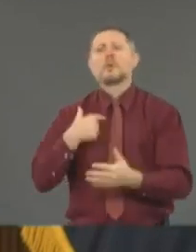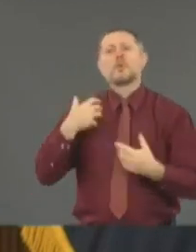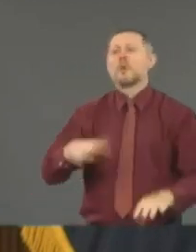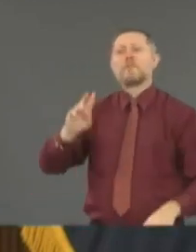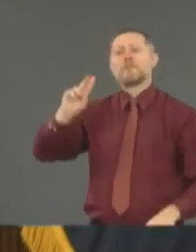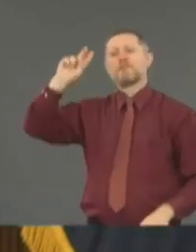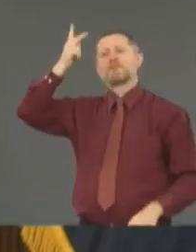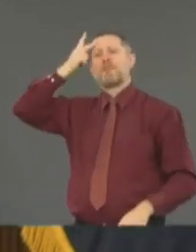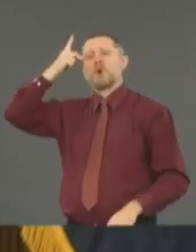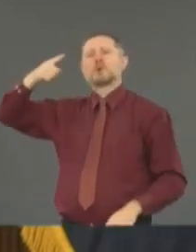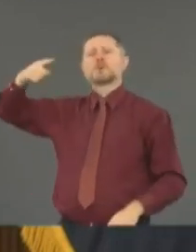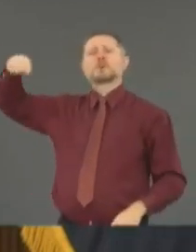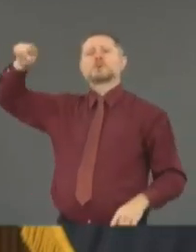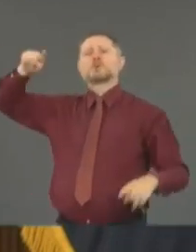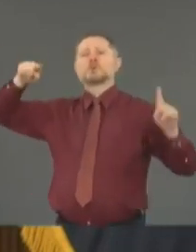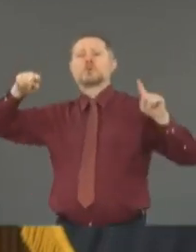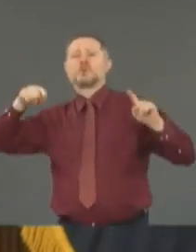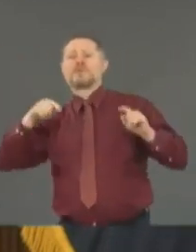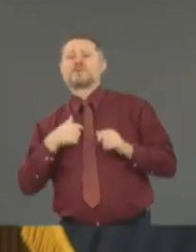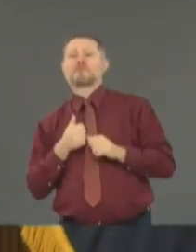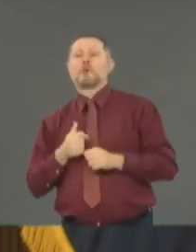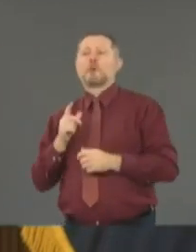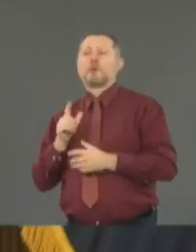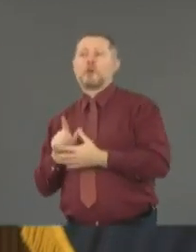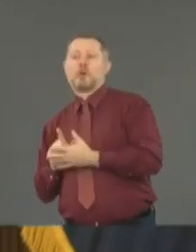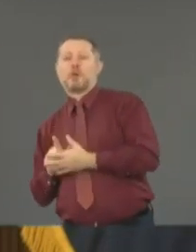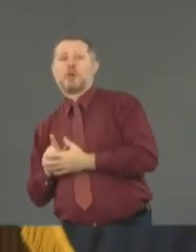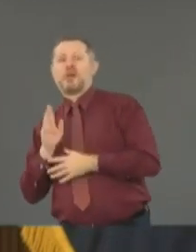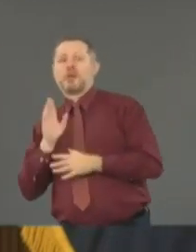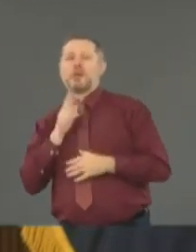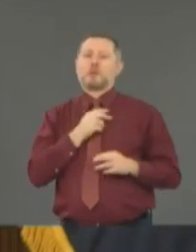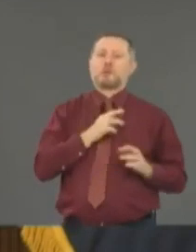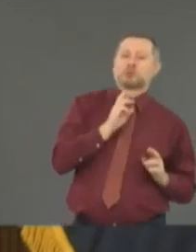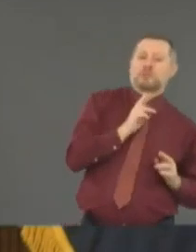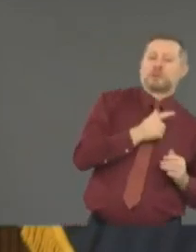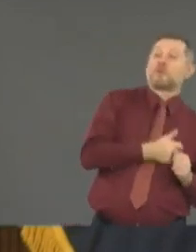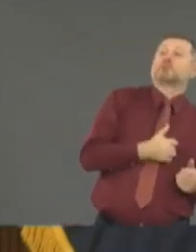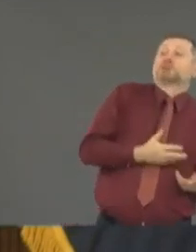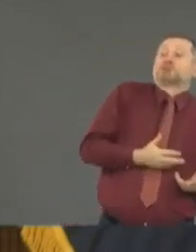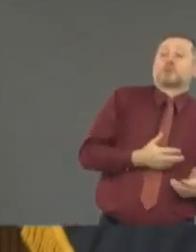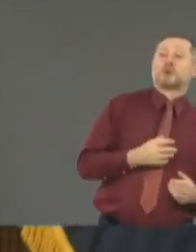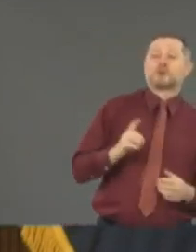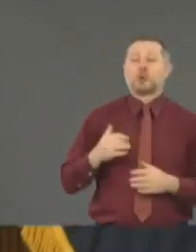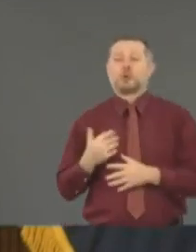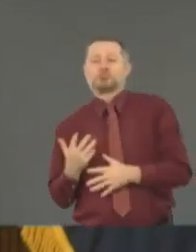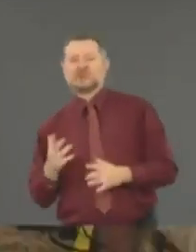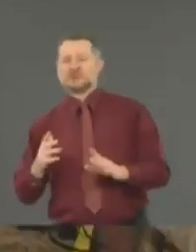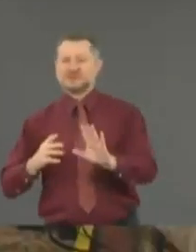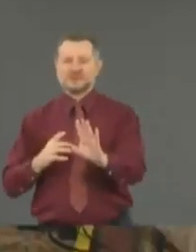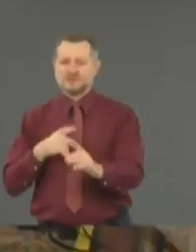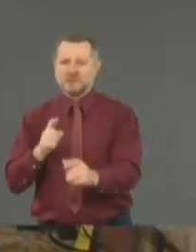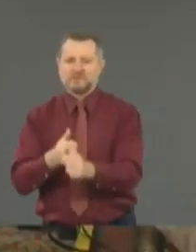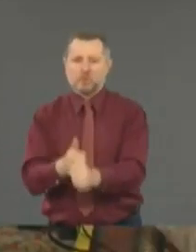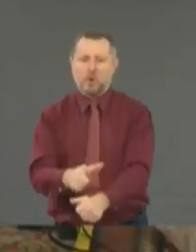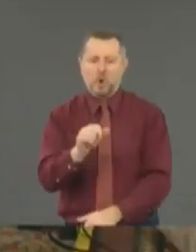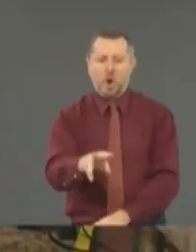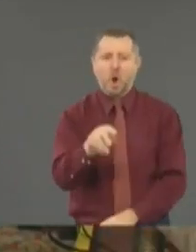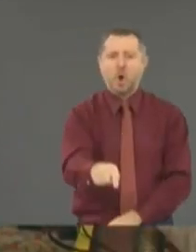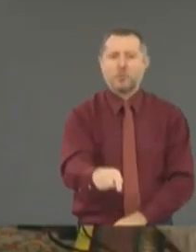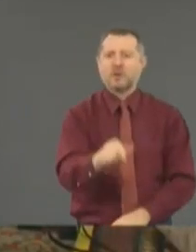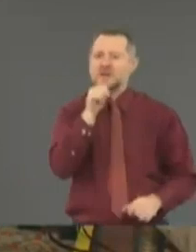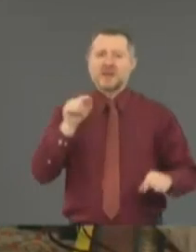I'm interested in enforcing the law as the law. You had a point, Melissa? Yeah, if I could. So,